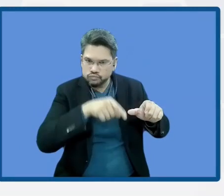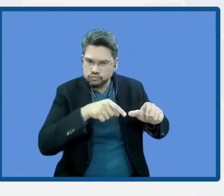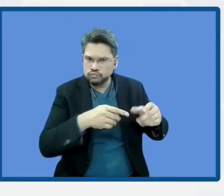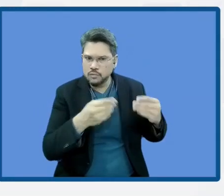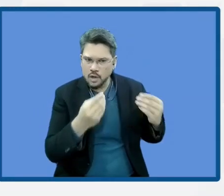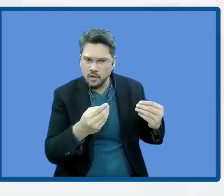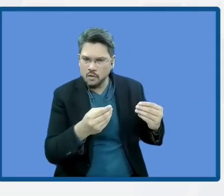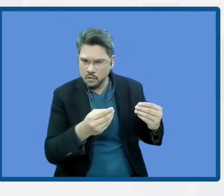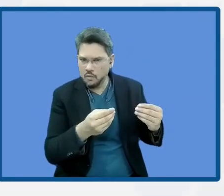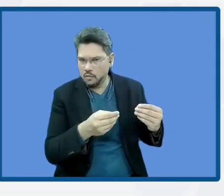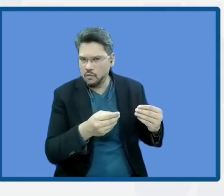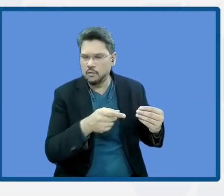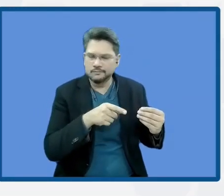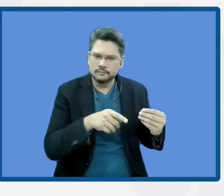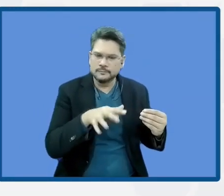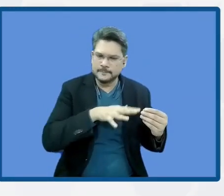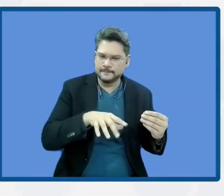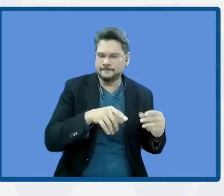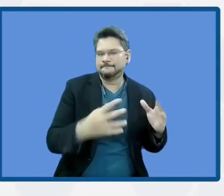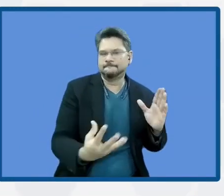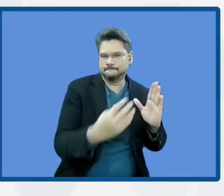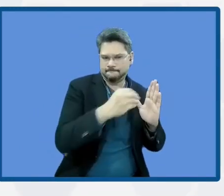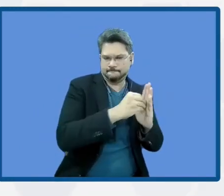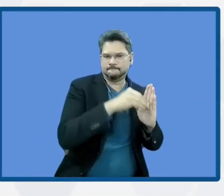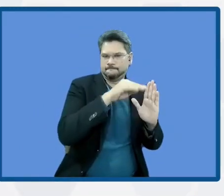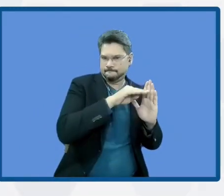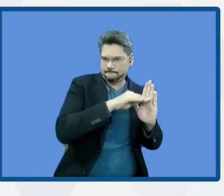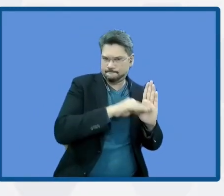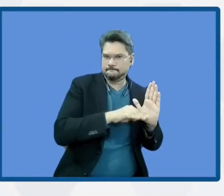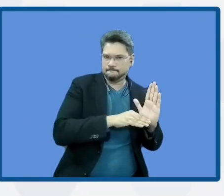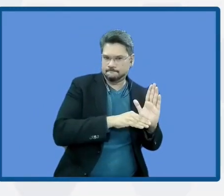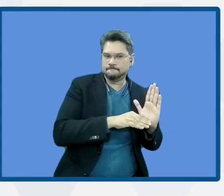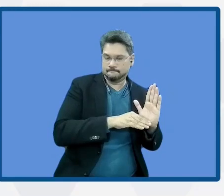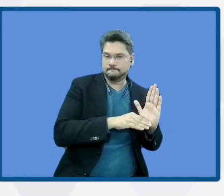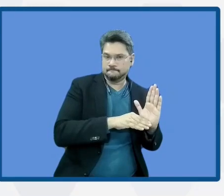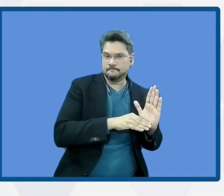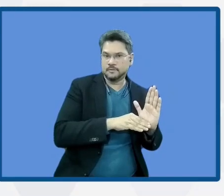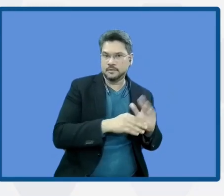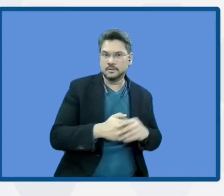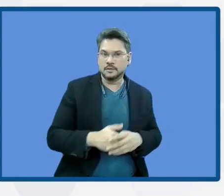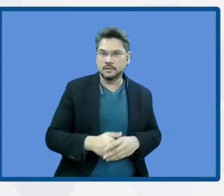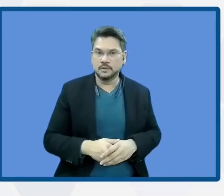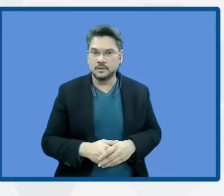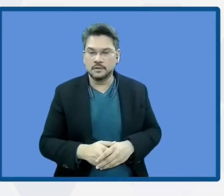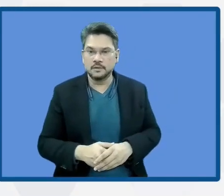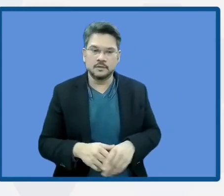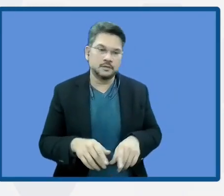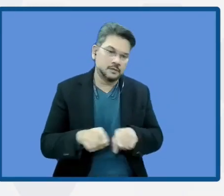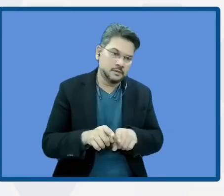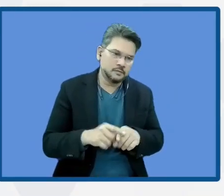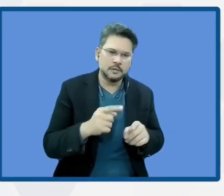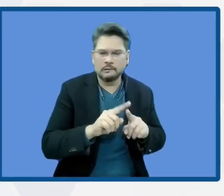terms also include, and we have noticed that they are also included, these ecosystemic resources or